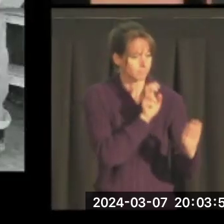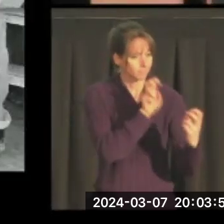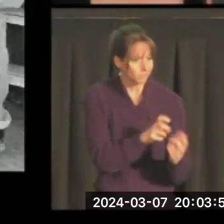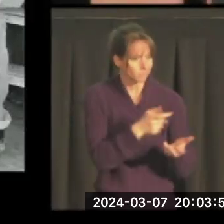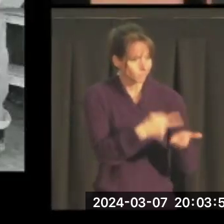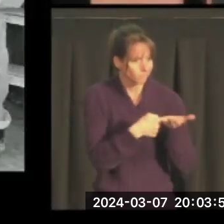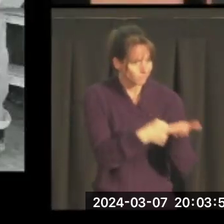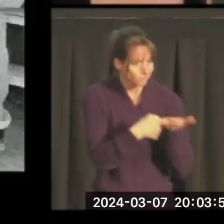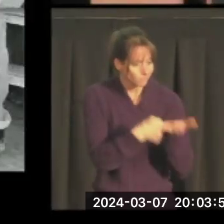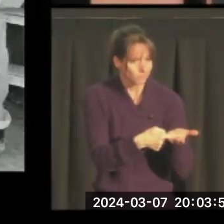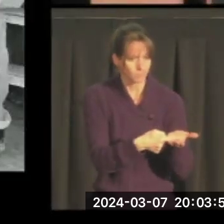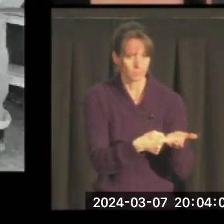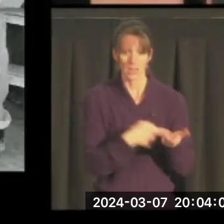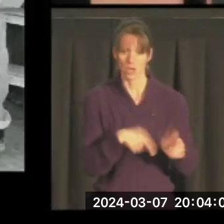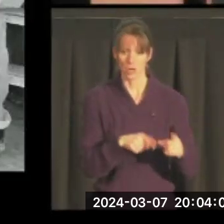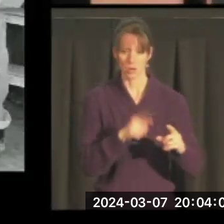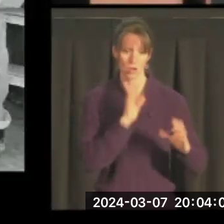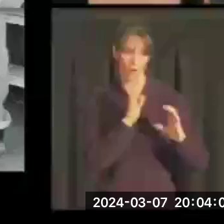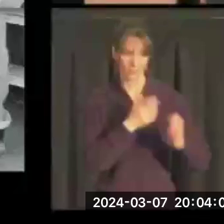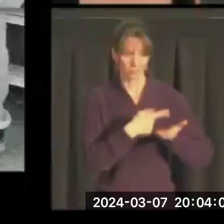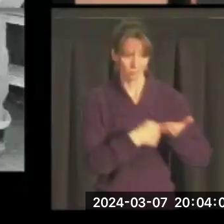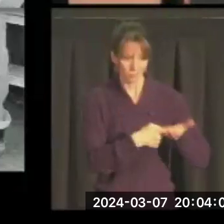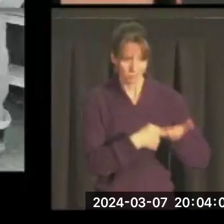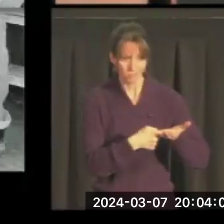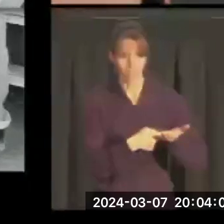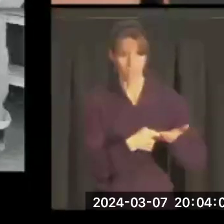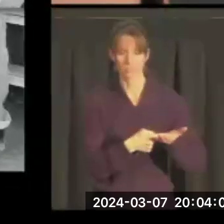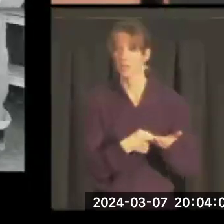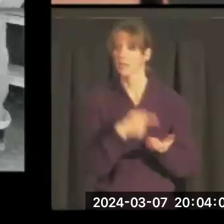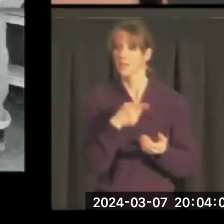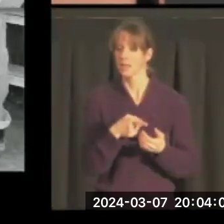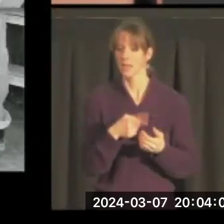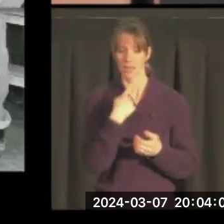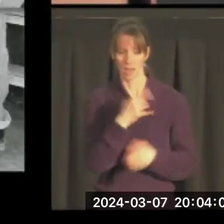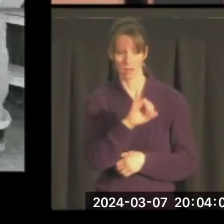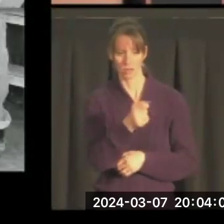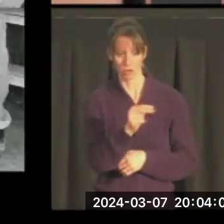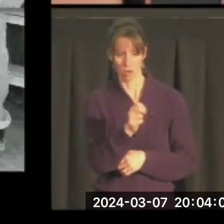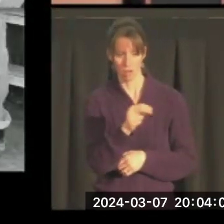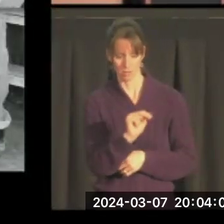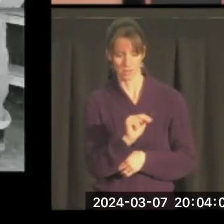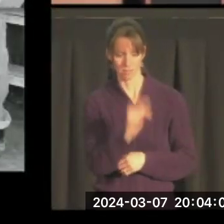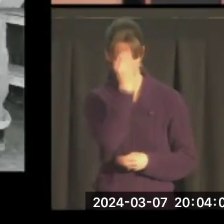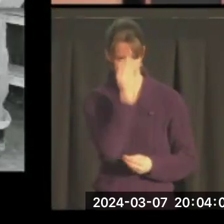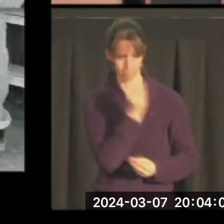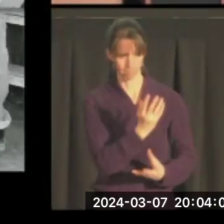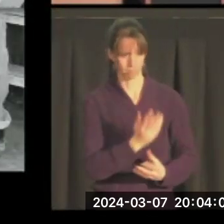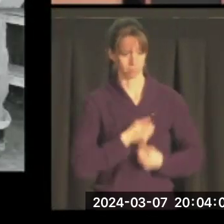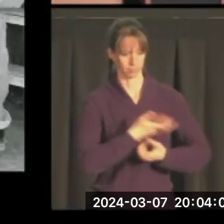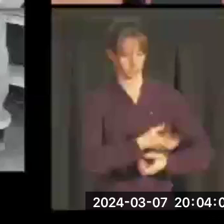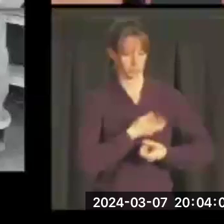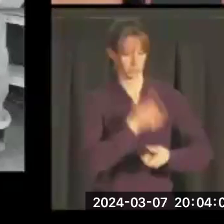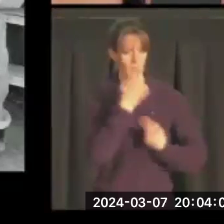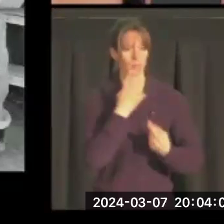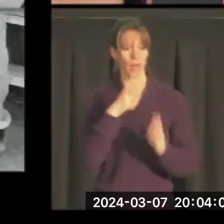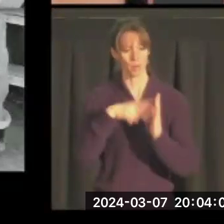conversations, he would tell Johnson exactly what he thought. So I'm